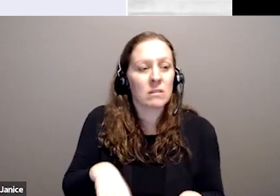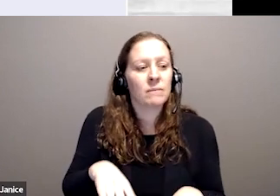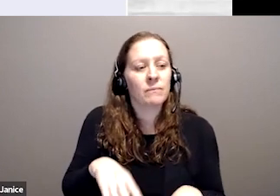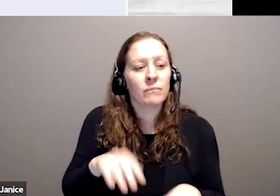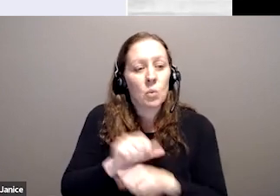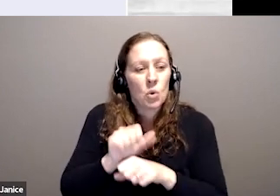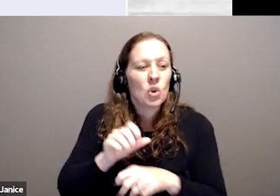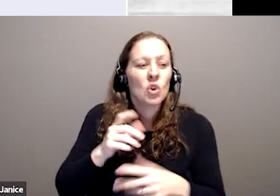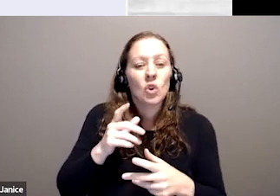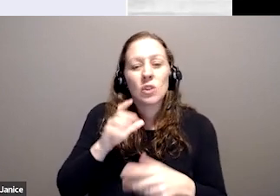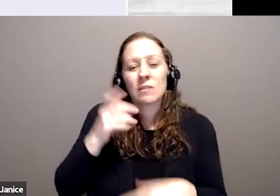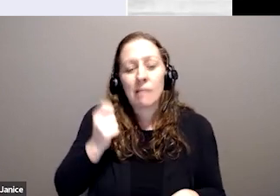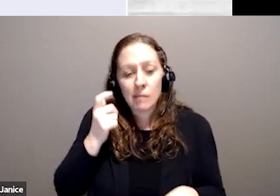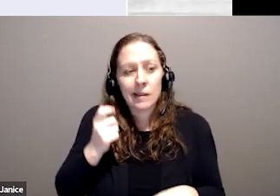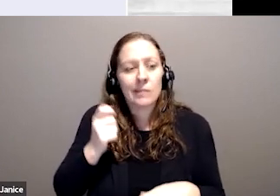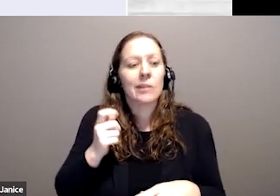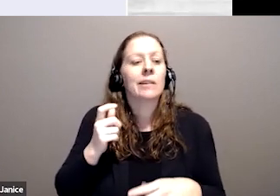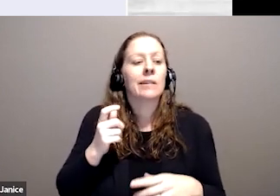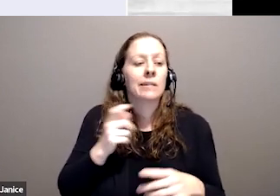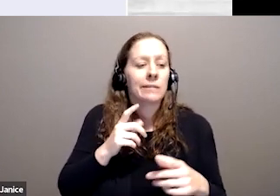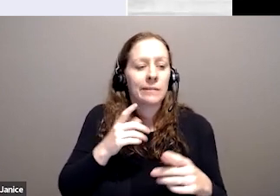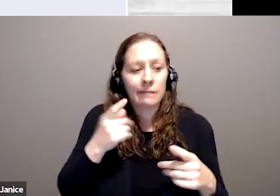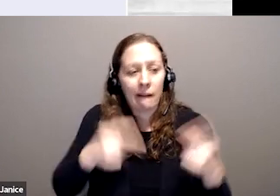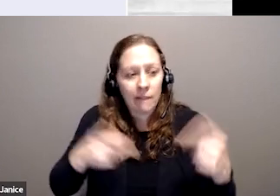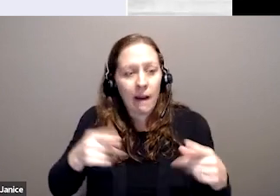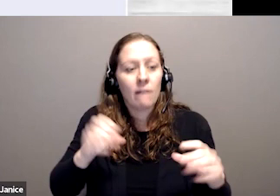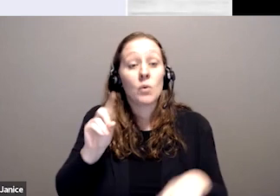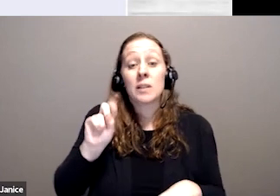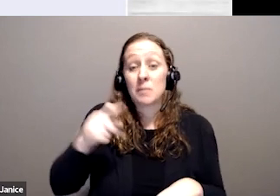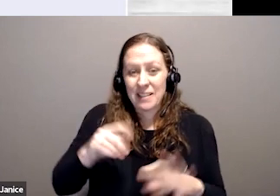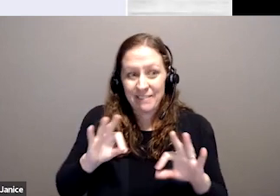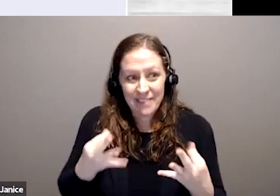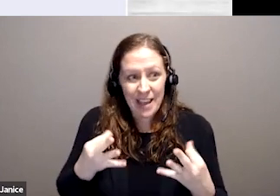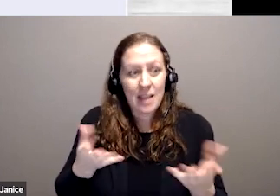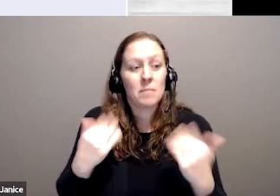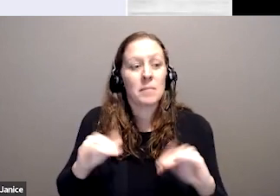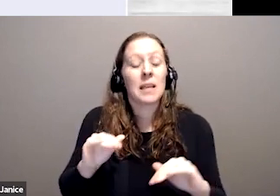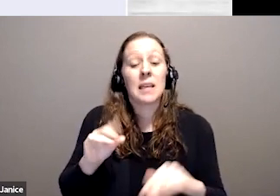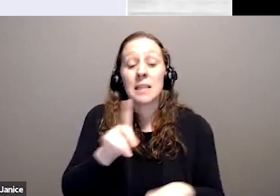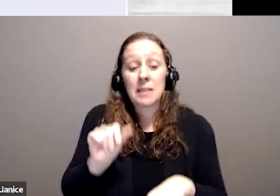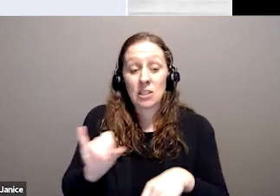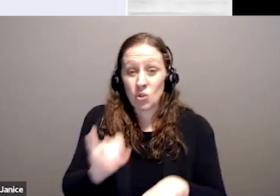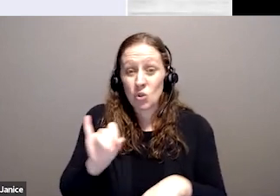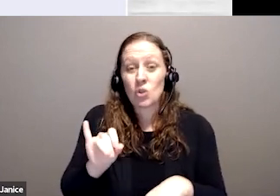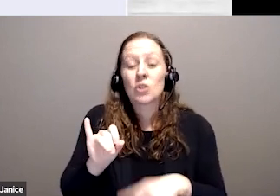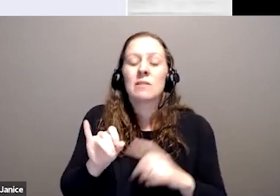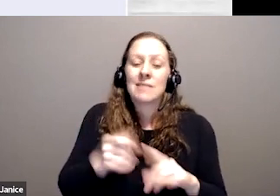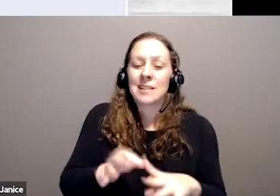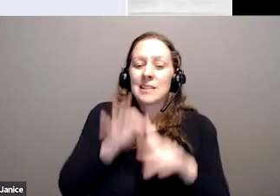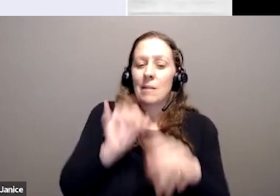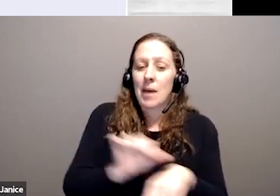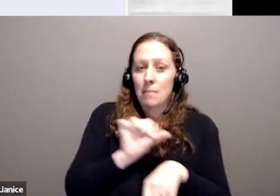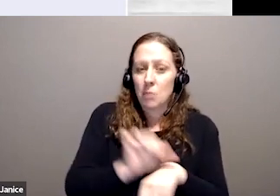Support Program, of course, is a family-based unit, which they are all across Canada, except for Alberta, that has a single-based